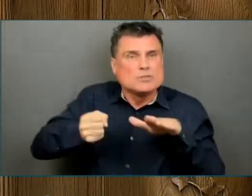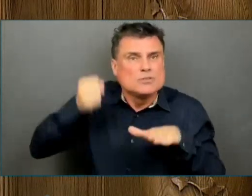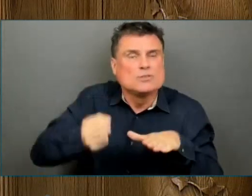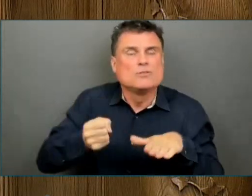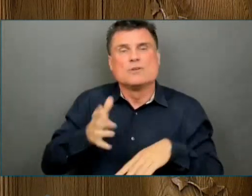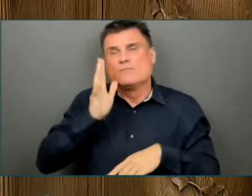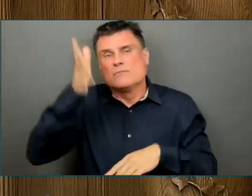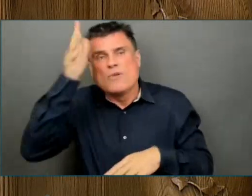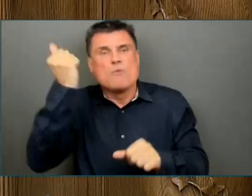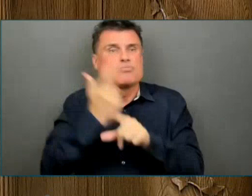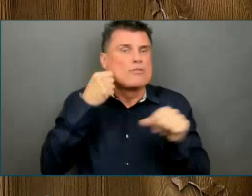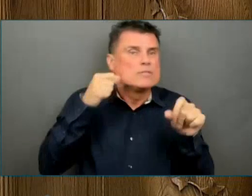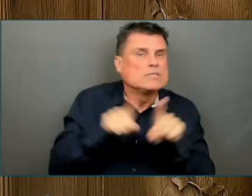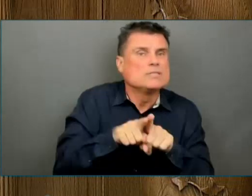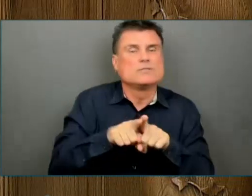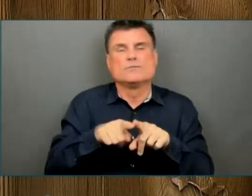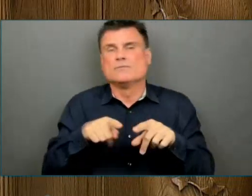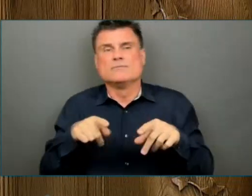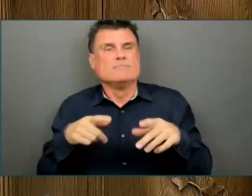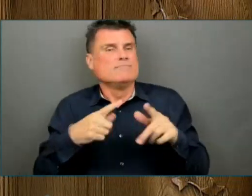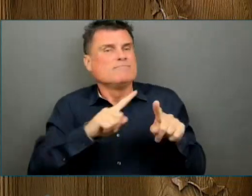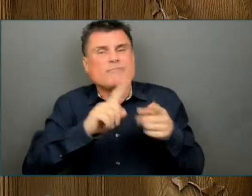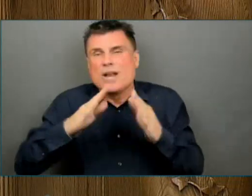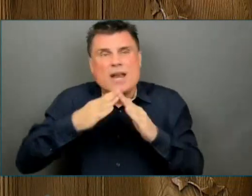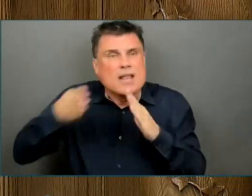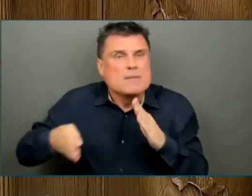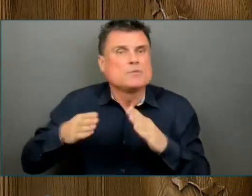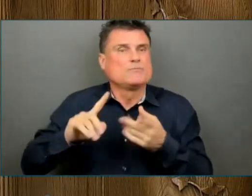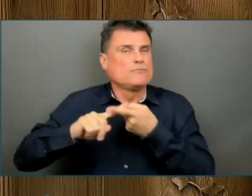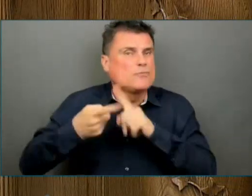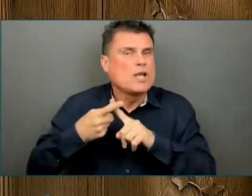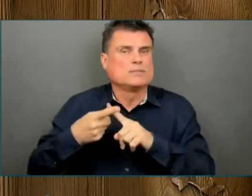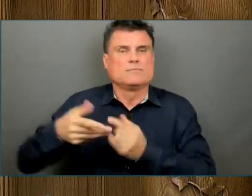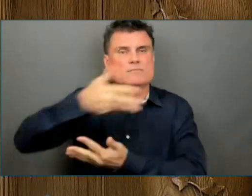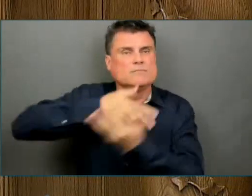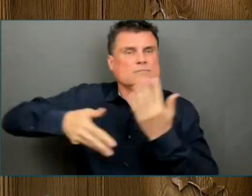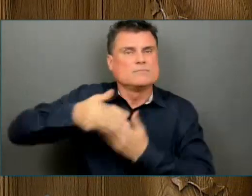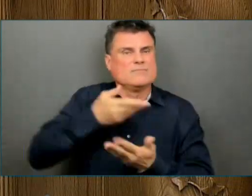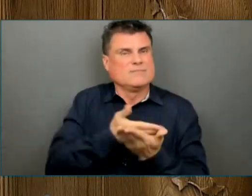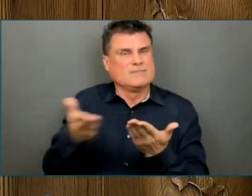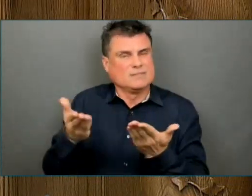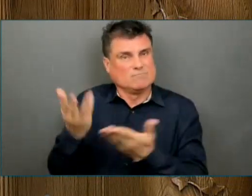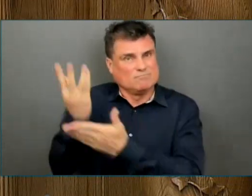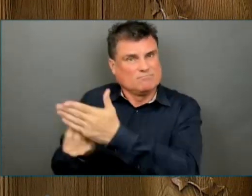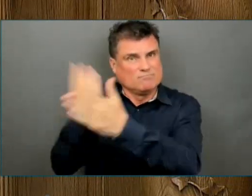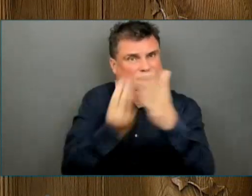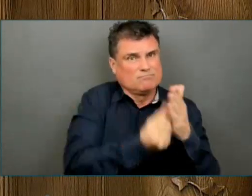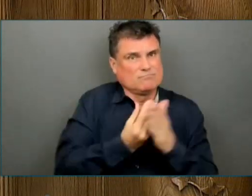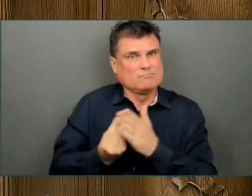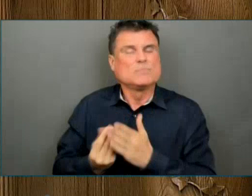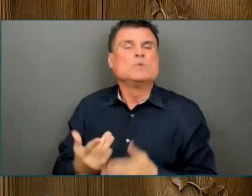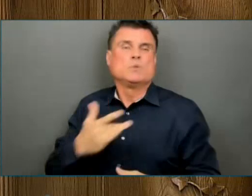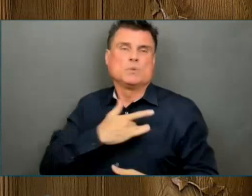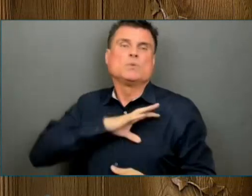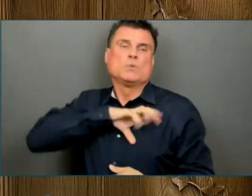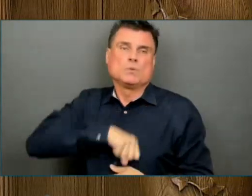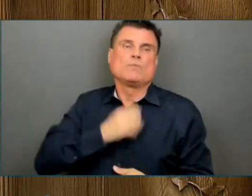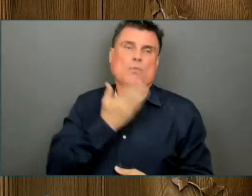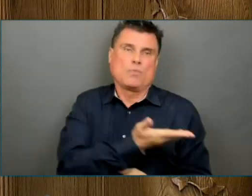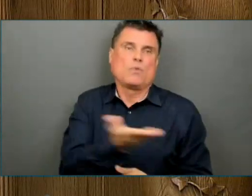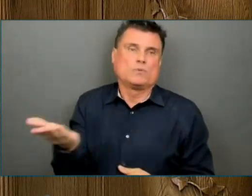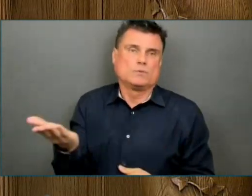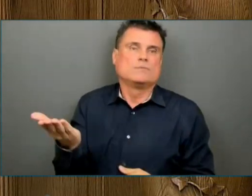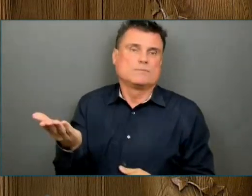pandemic is the toughest challenge we have faced in more than a generation. Many have had to say goodbye to a loved one too